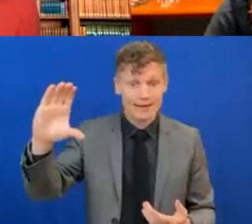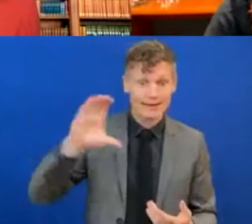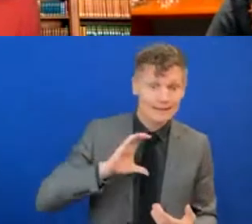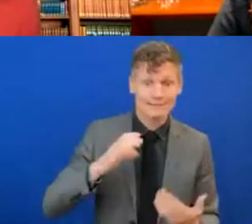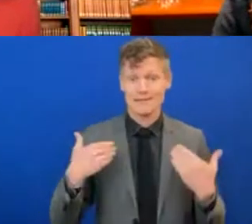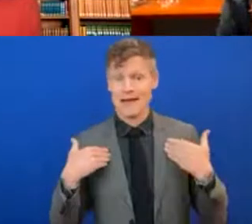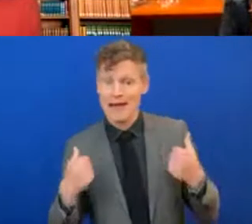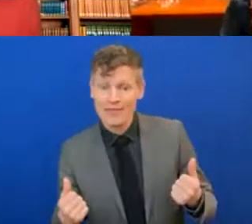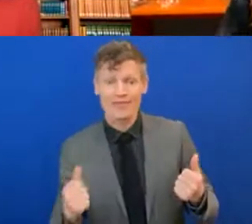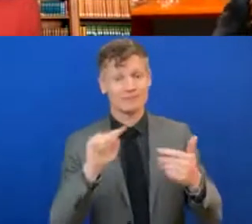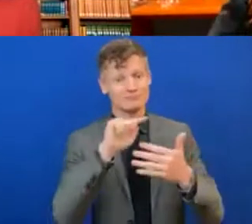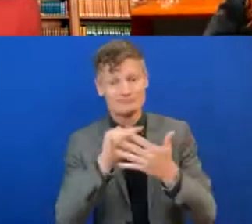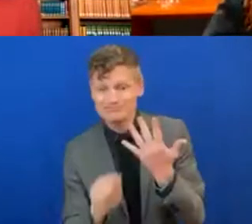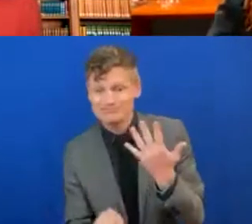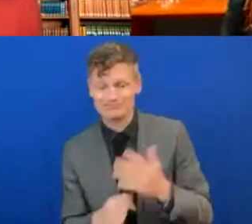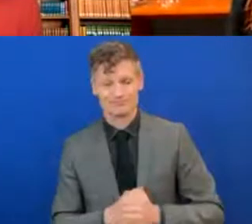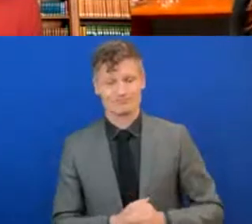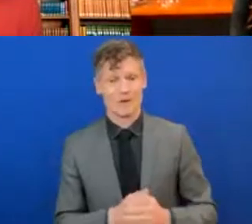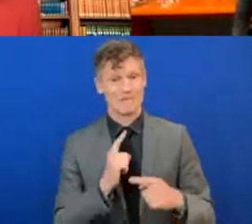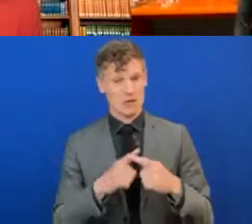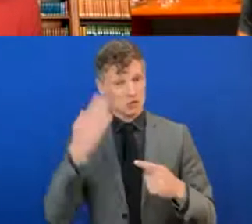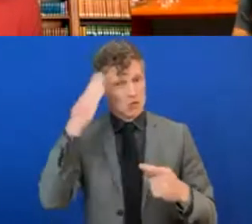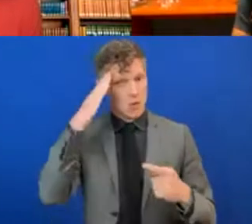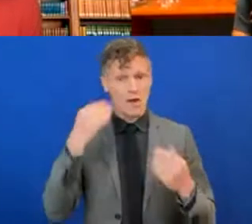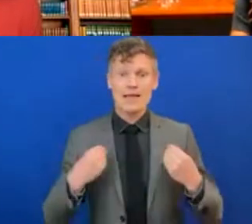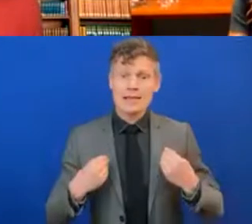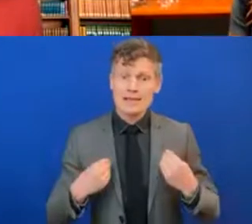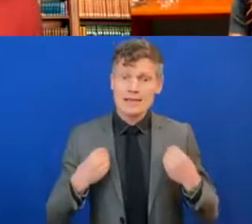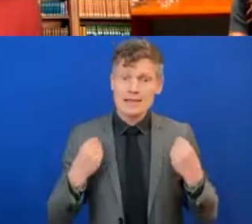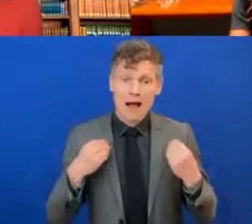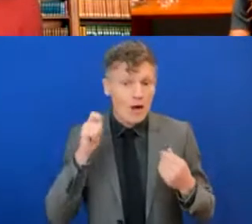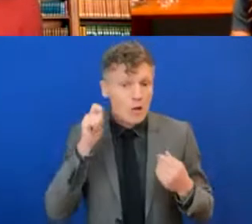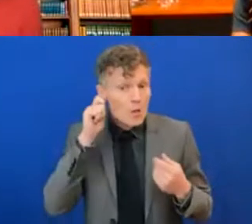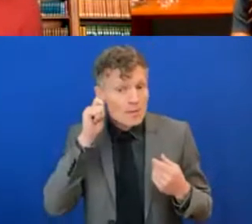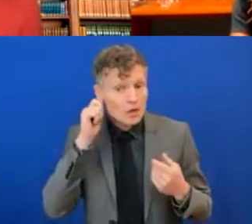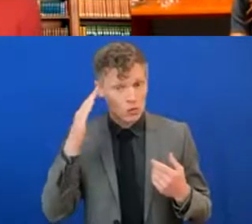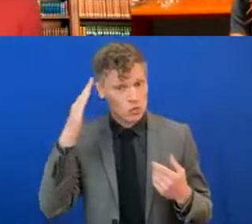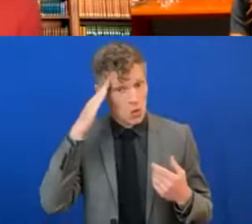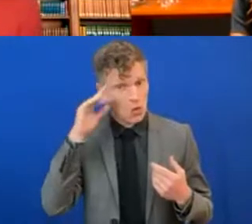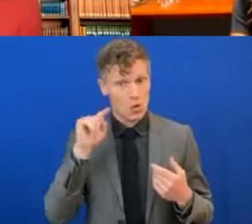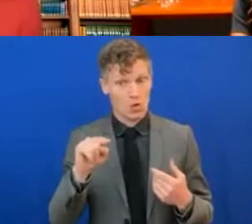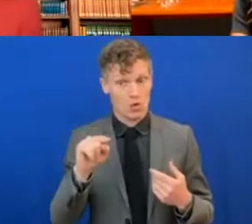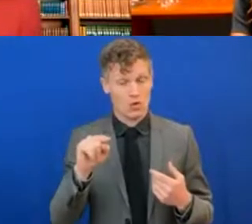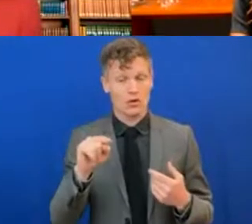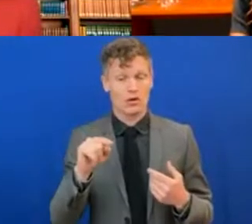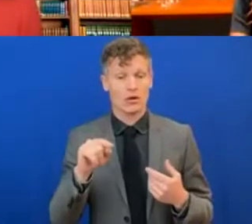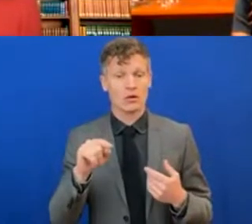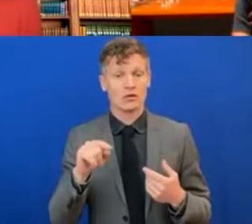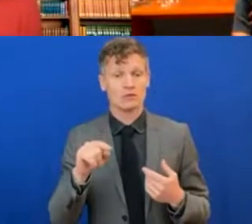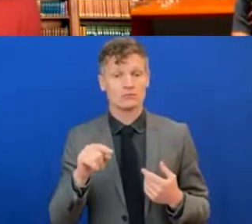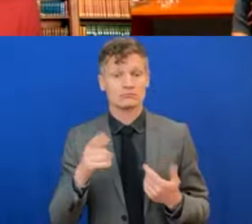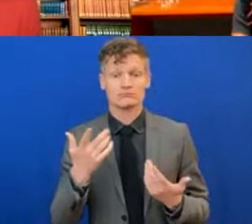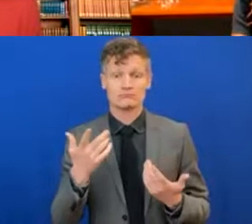particular, young adults, women, use the internet a lot for their small